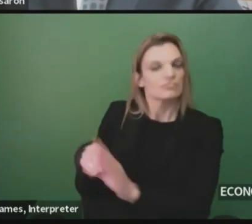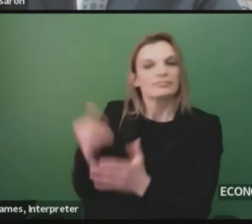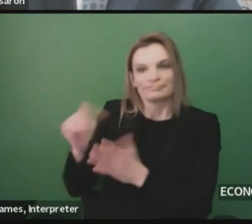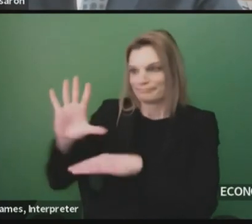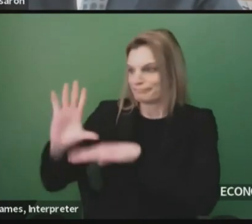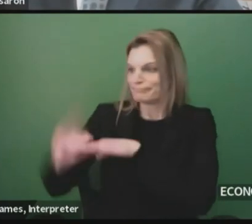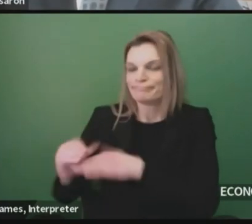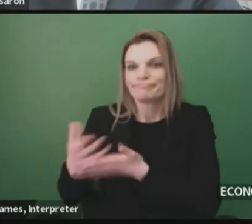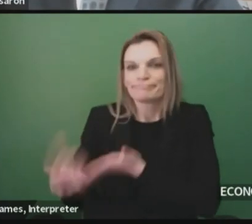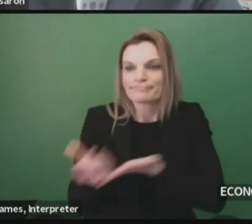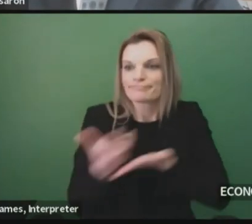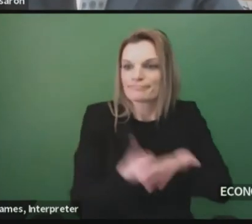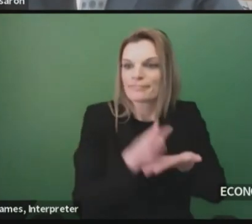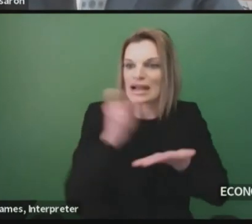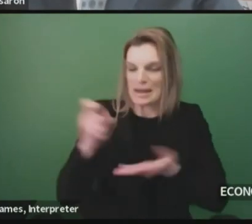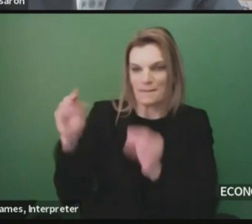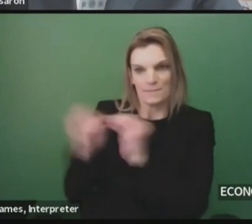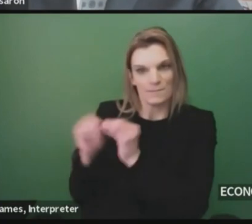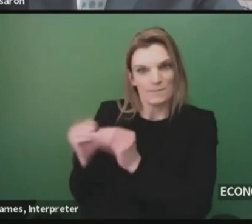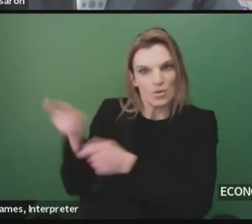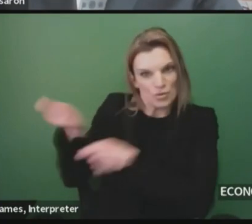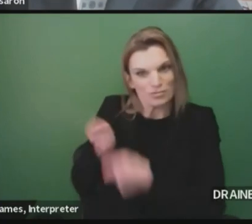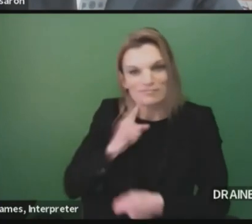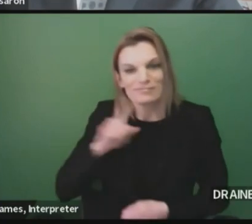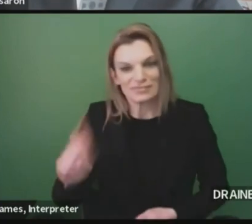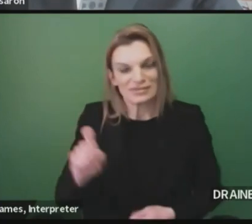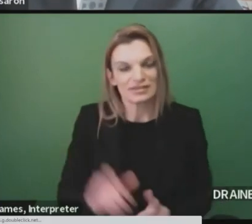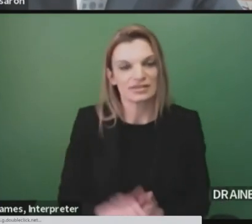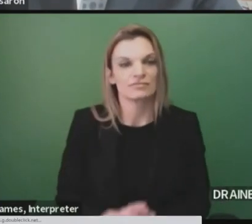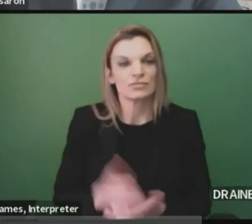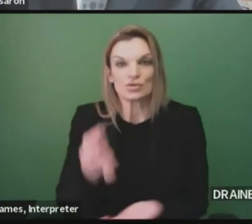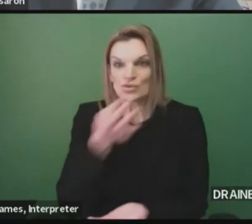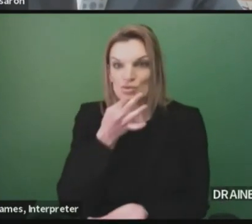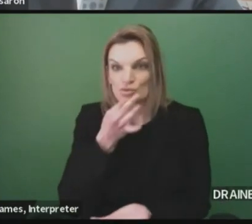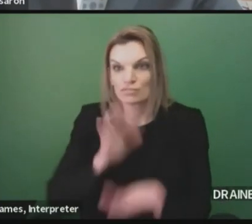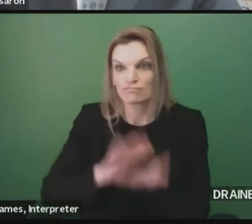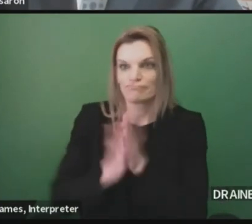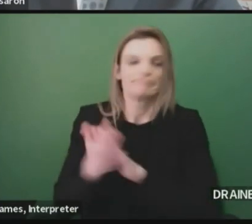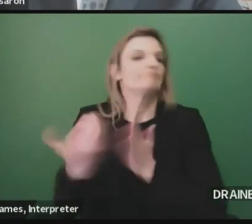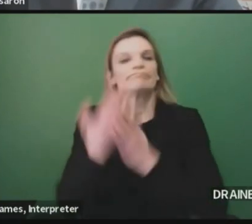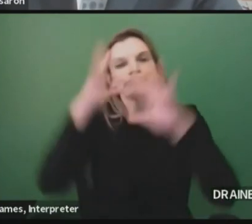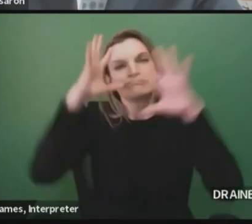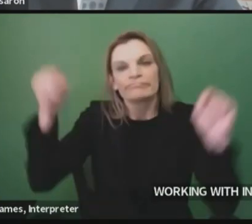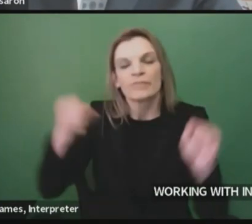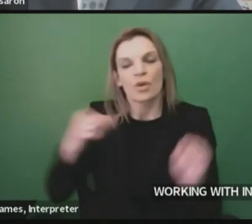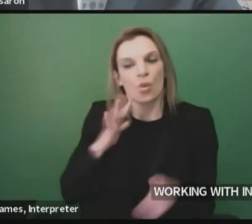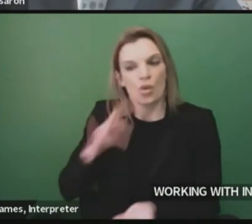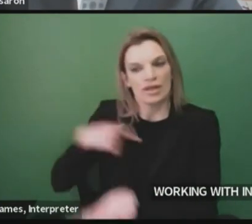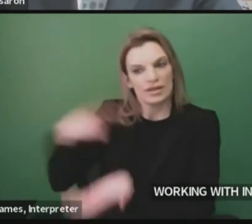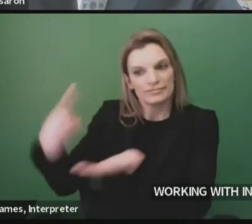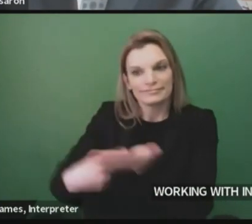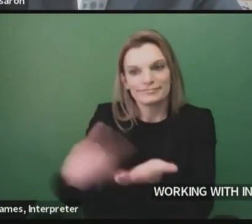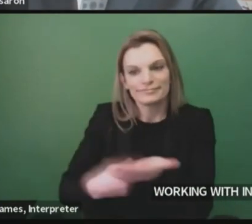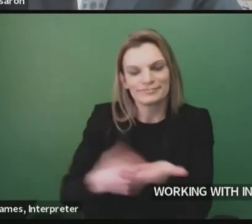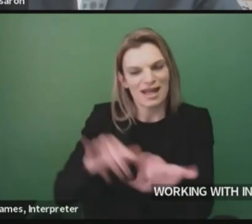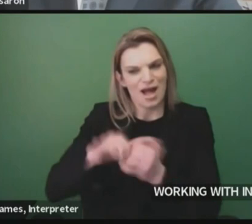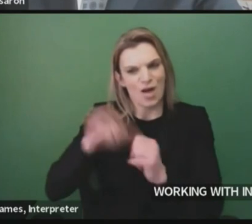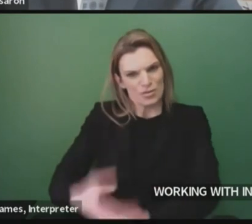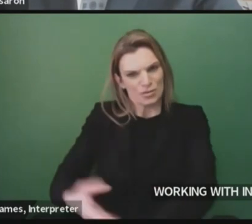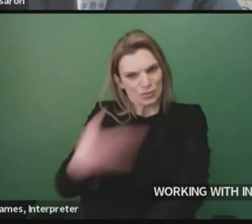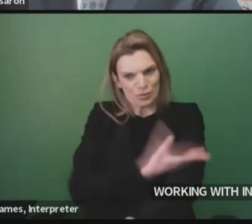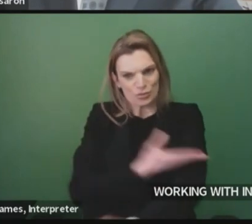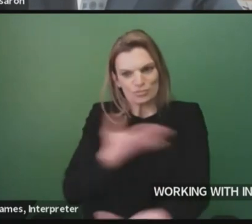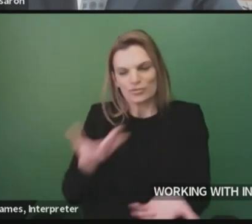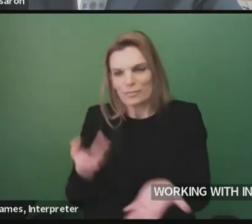working with the incoming administration to address it so we can provide working families with the financial security and peace of mind that they